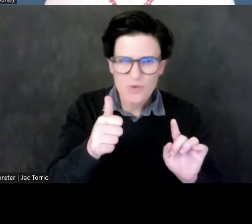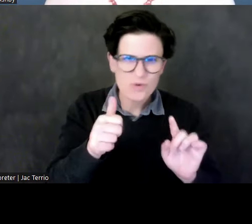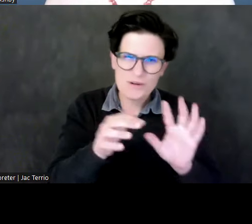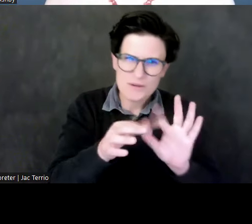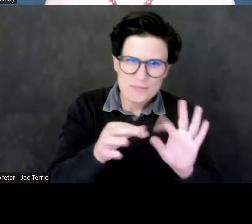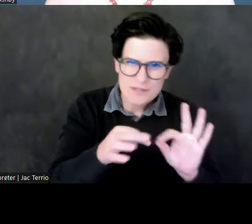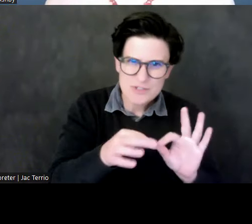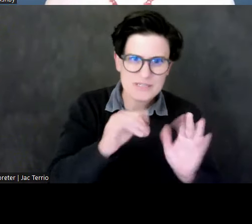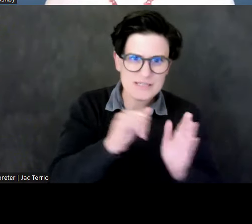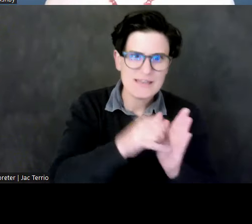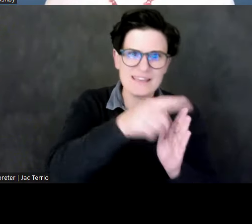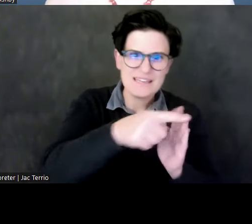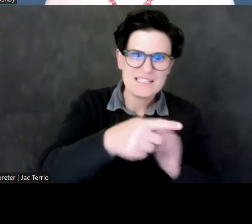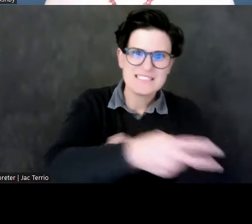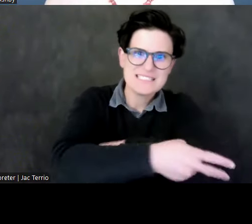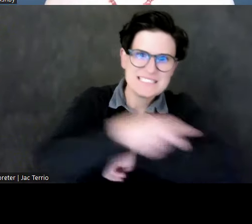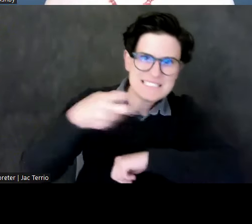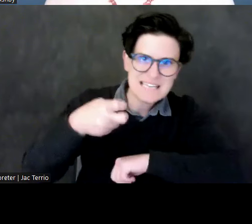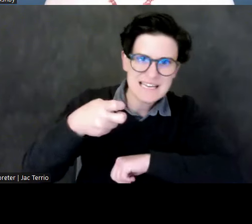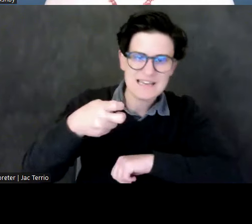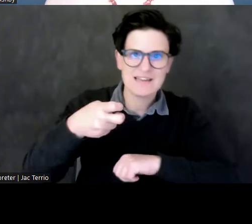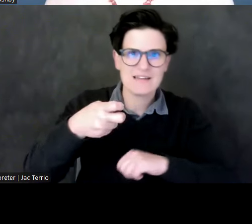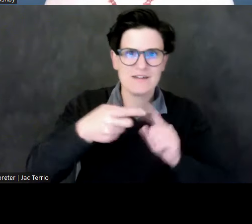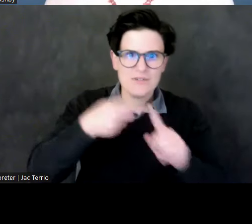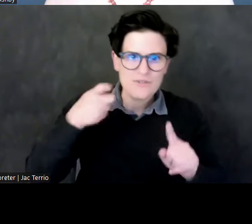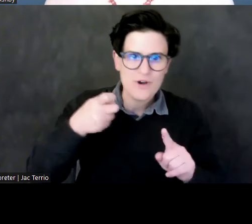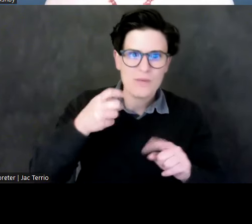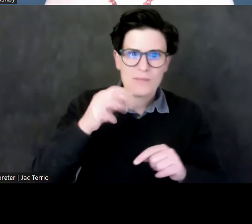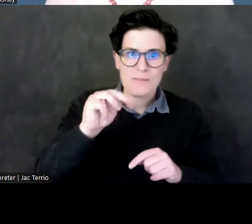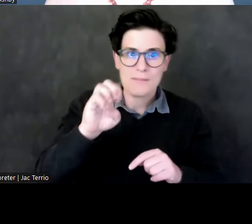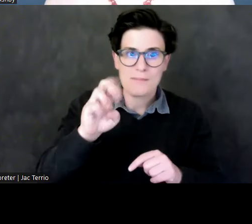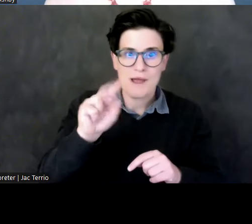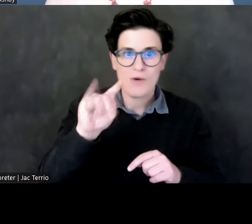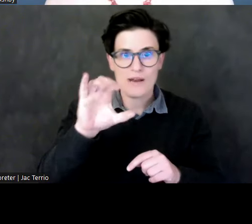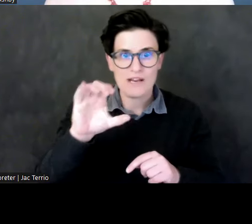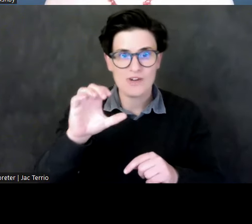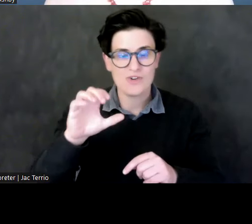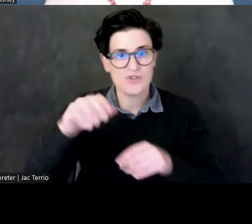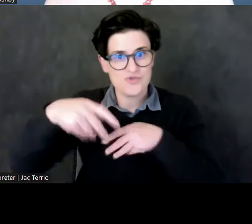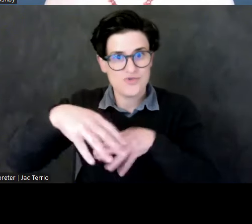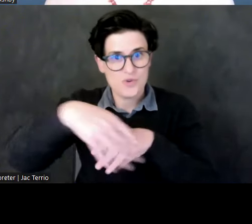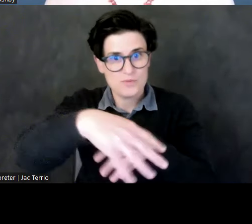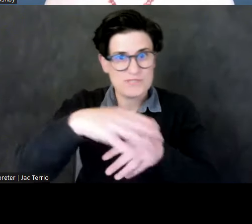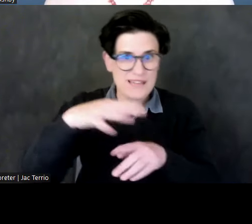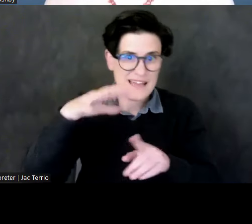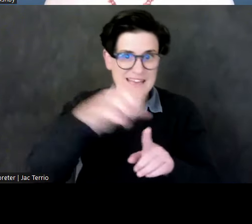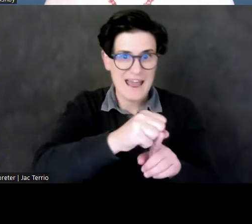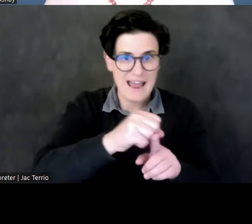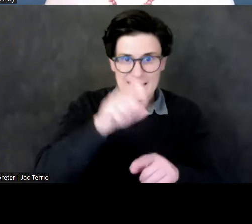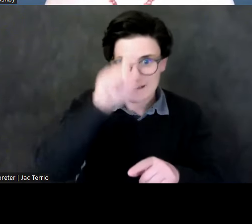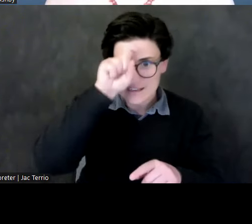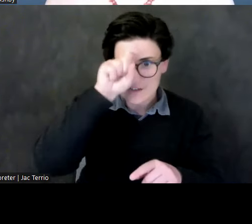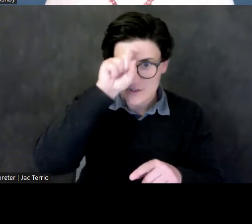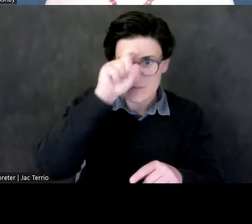as booty by Meroitic troops attacking Roman Egypt, and then buried under the steps